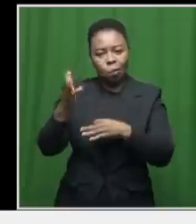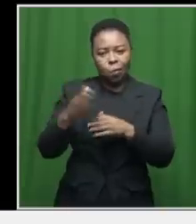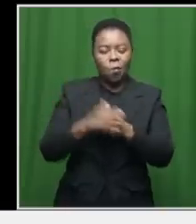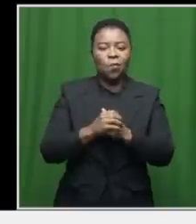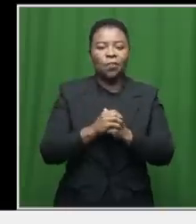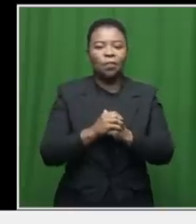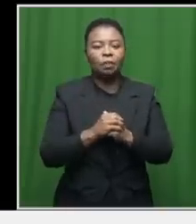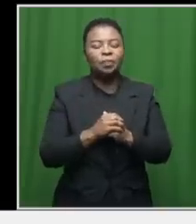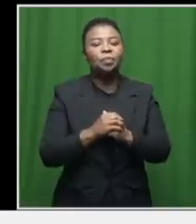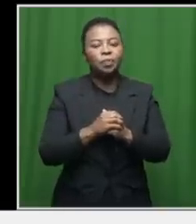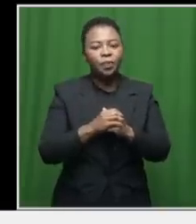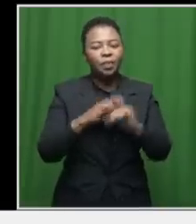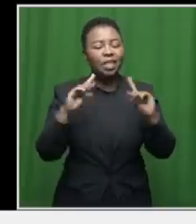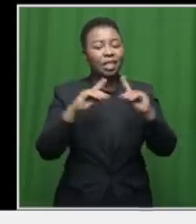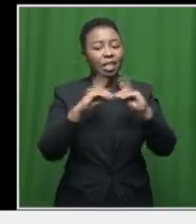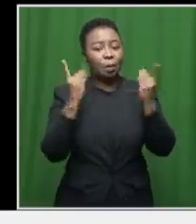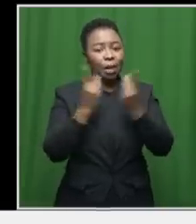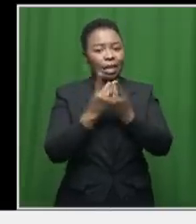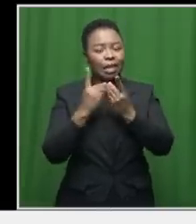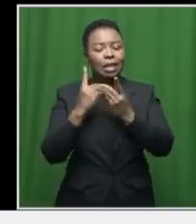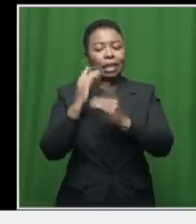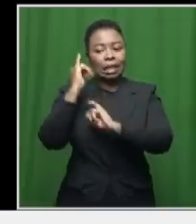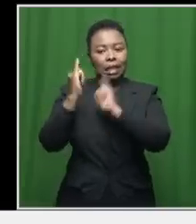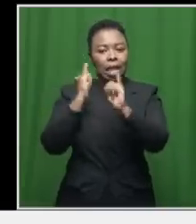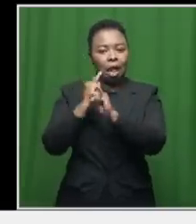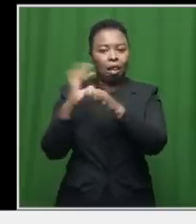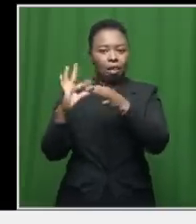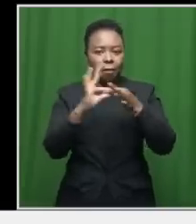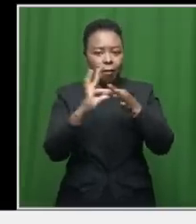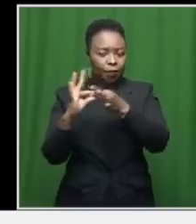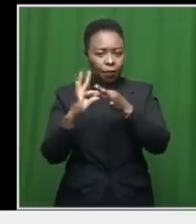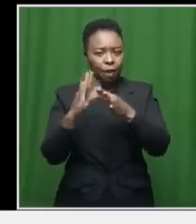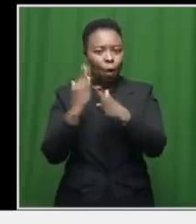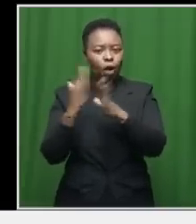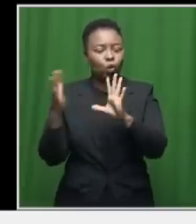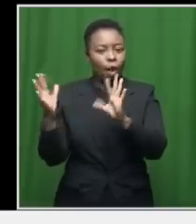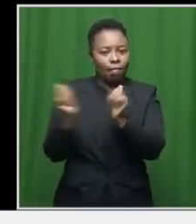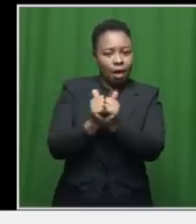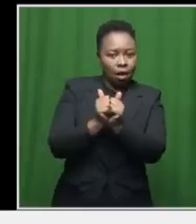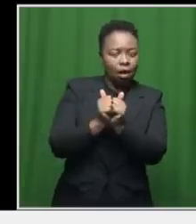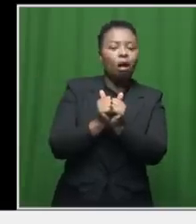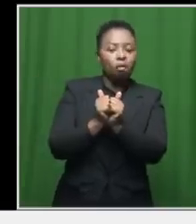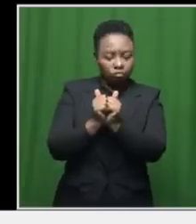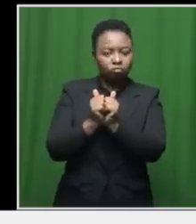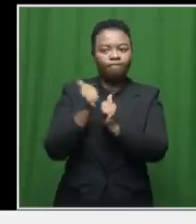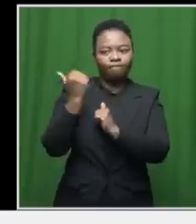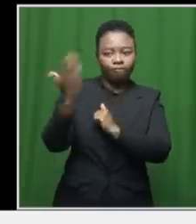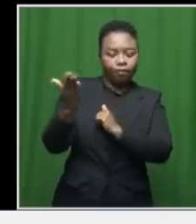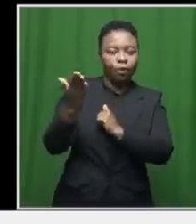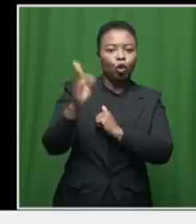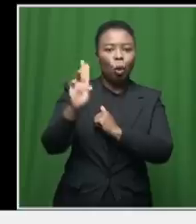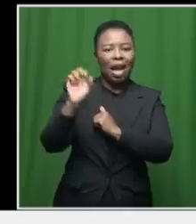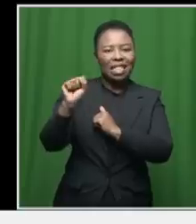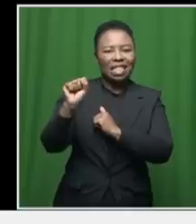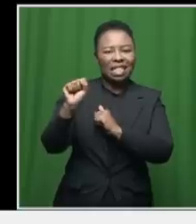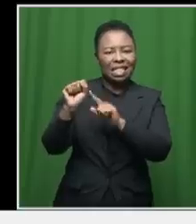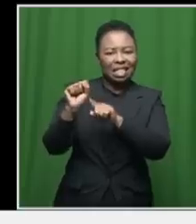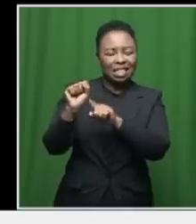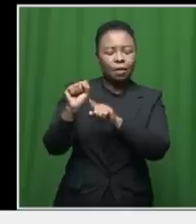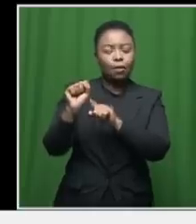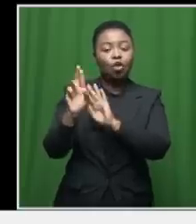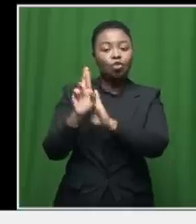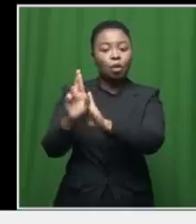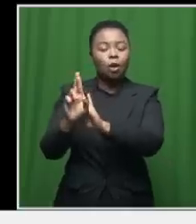The Department of International Relations and Cooperation has summoned the U.S. Ambassador to South Africa